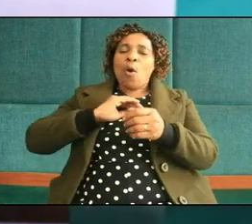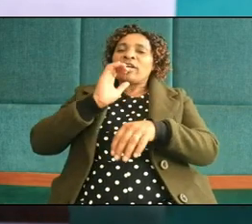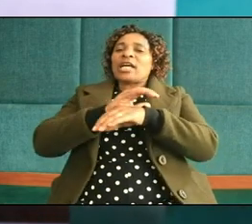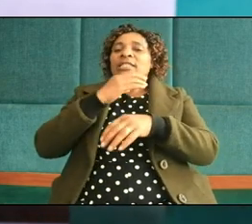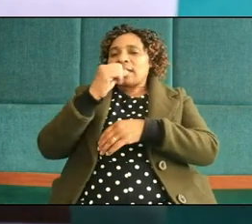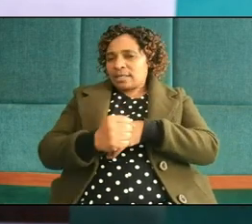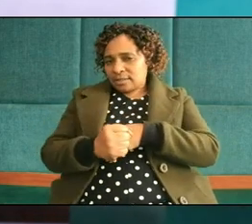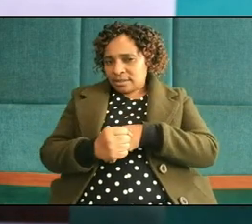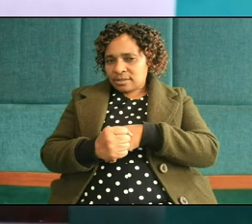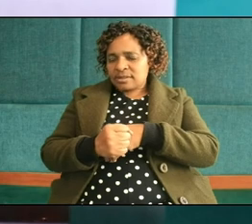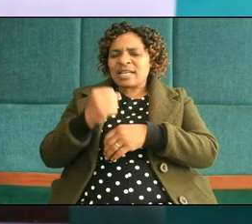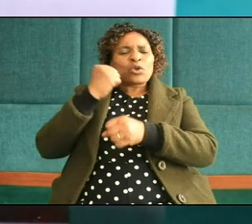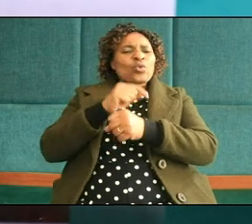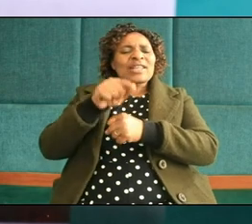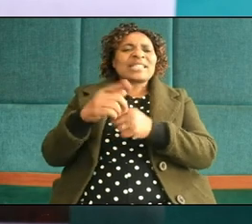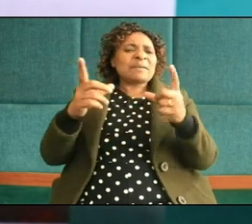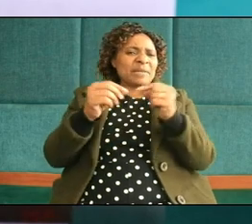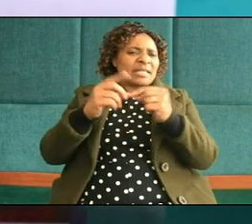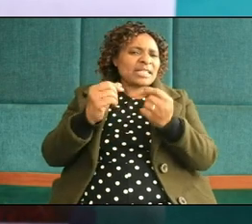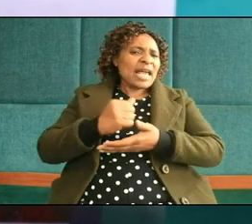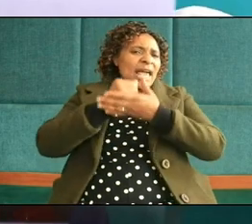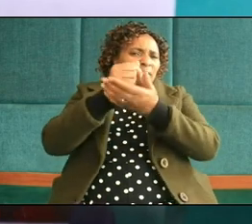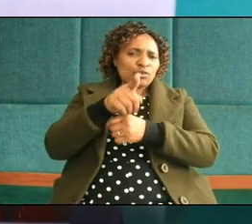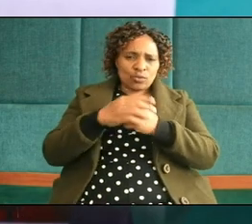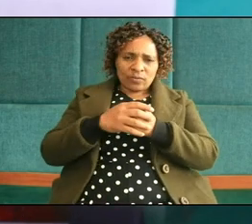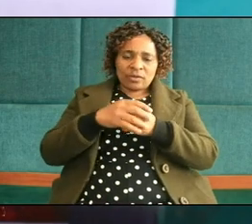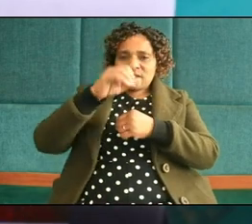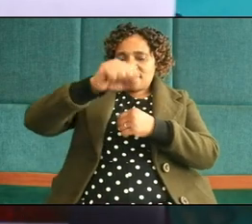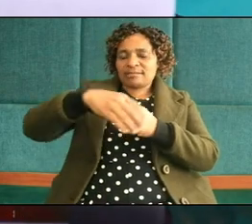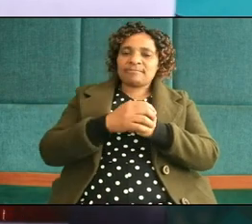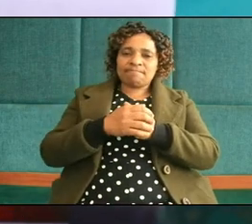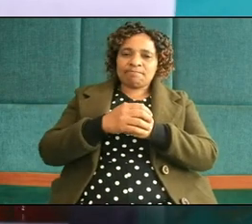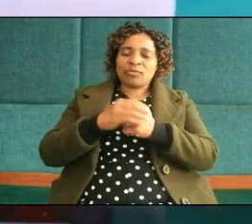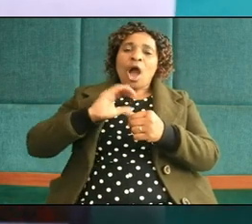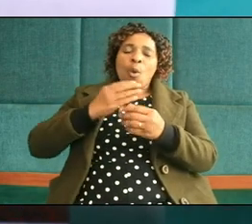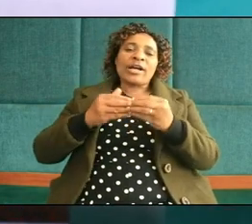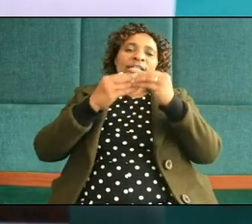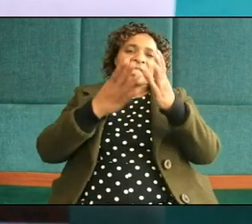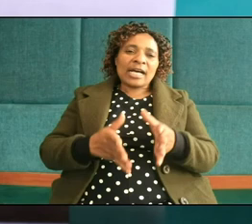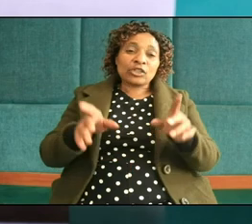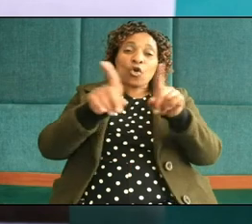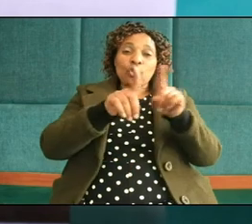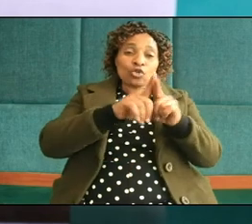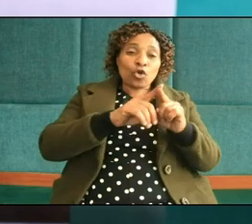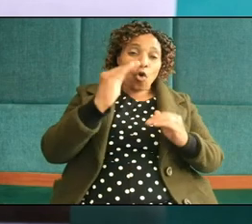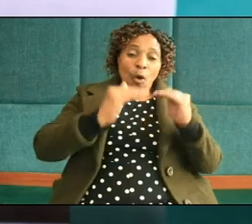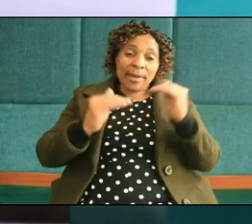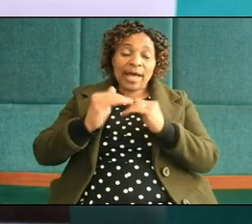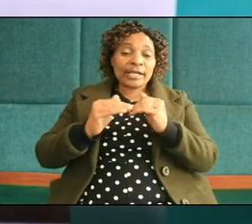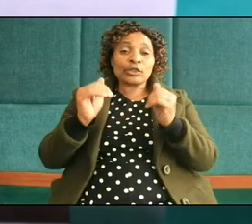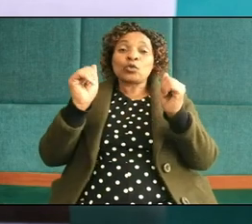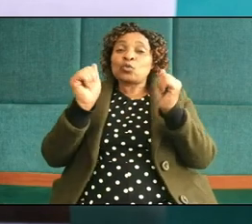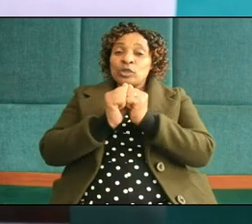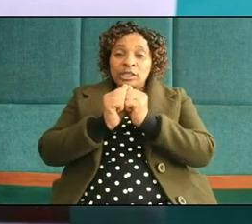does this message concern you yes our leaders are also compared to shepherds